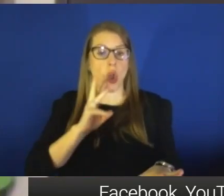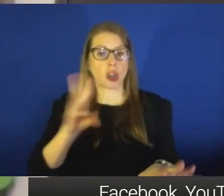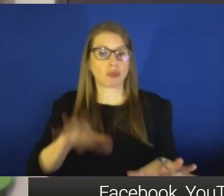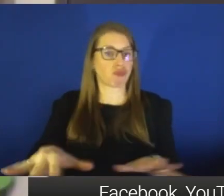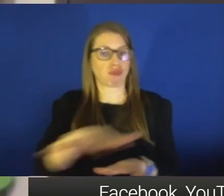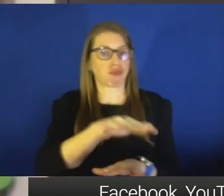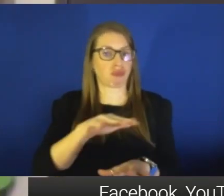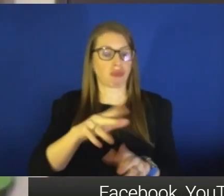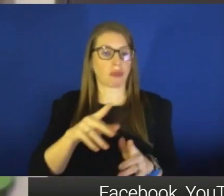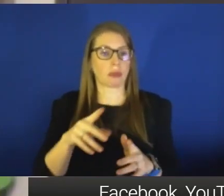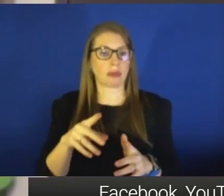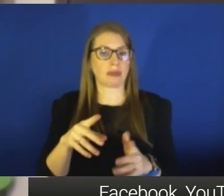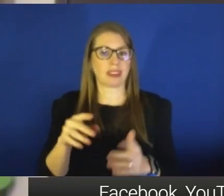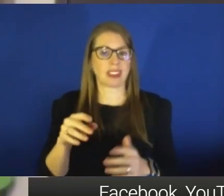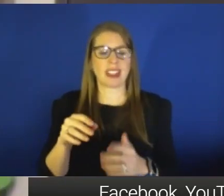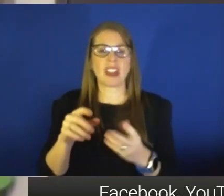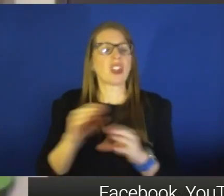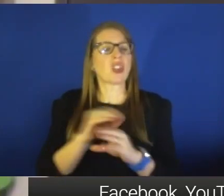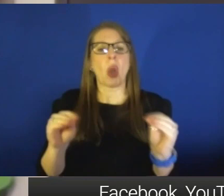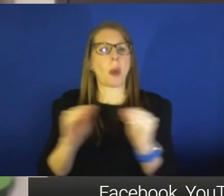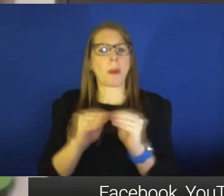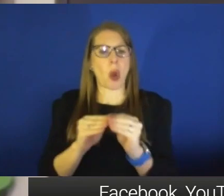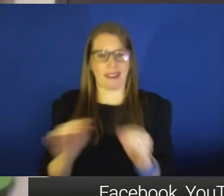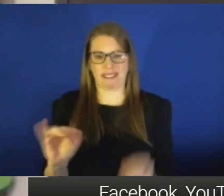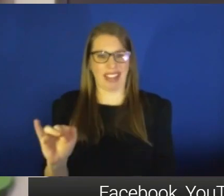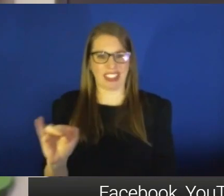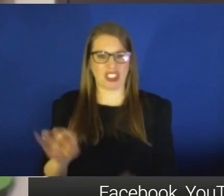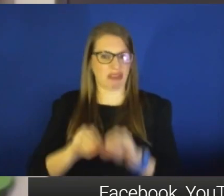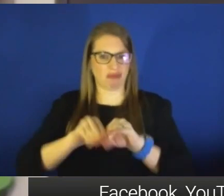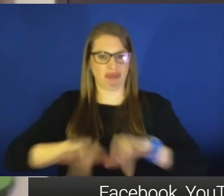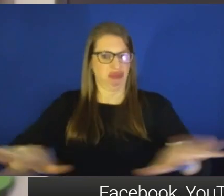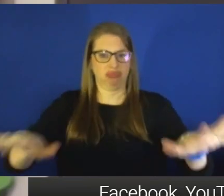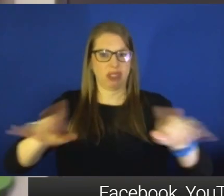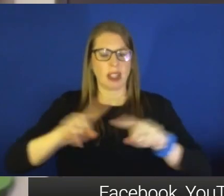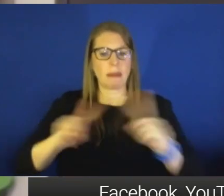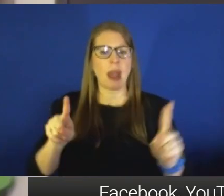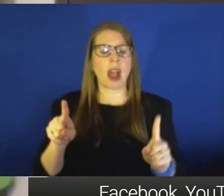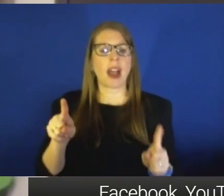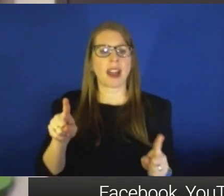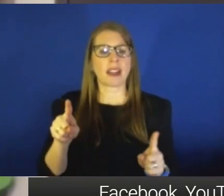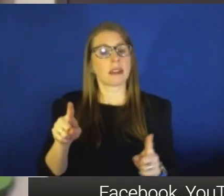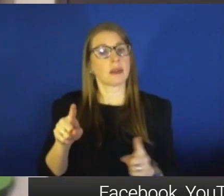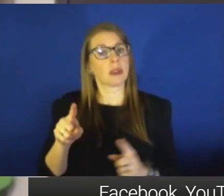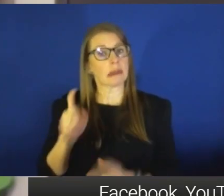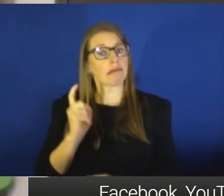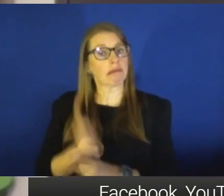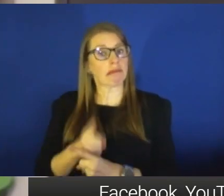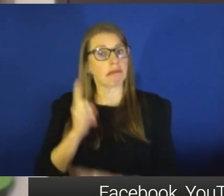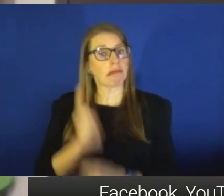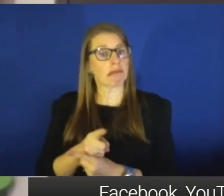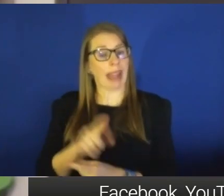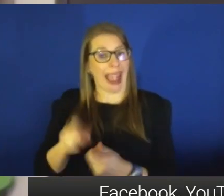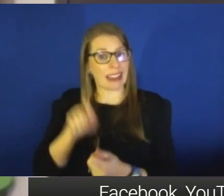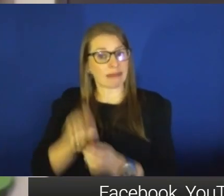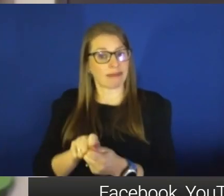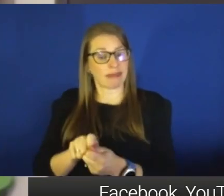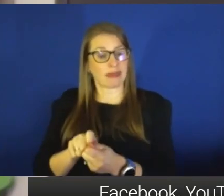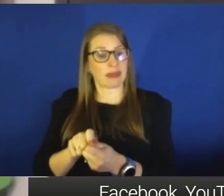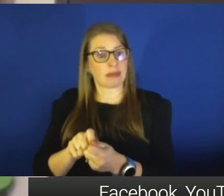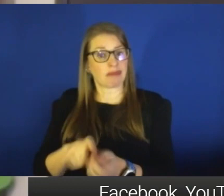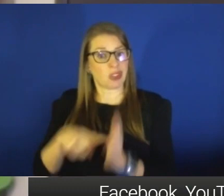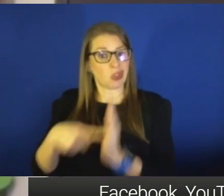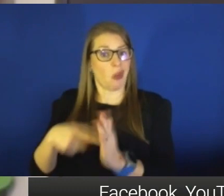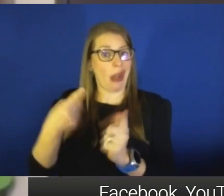becomes inactivated. It is no longer infectious. But it is a very meaningful and accurate reflection of what's going on with cases